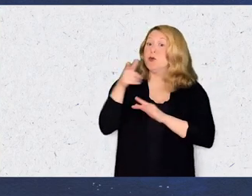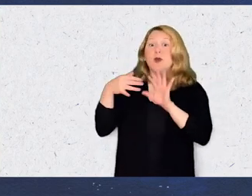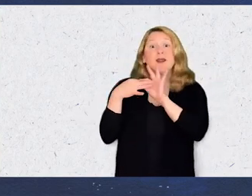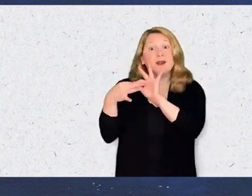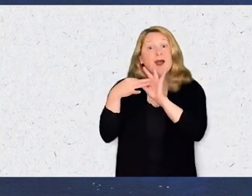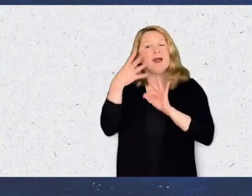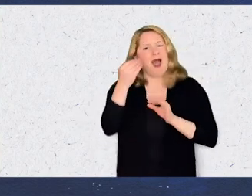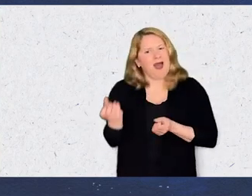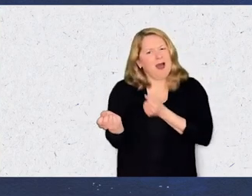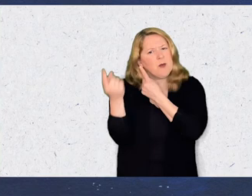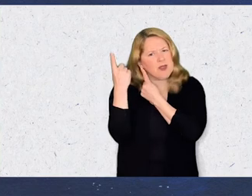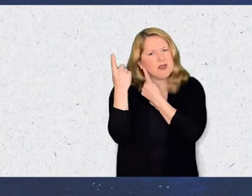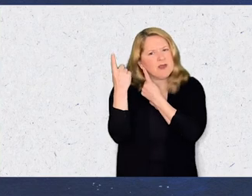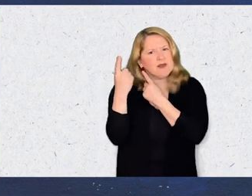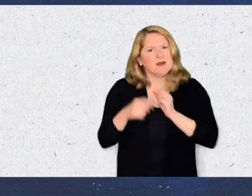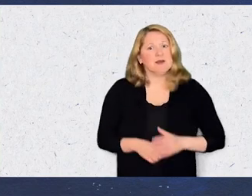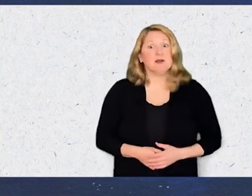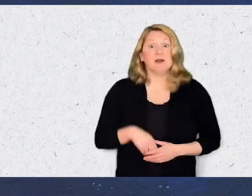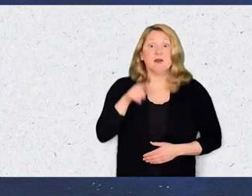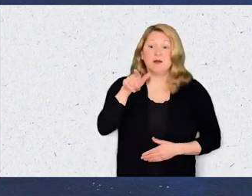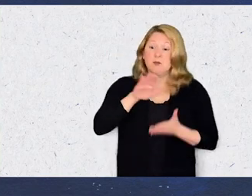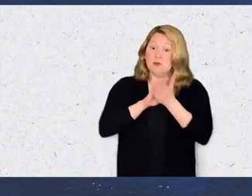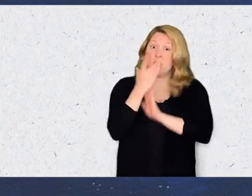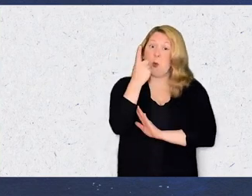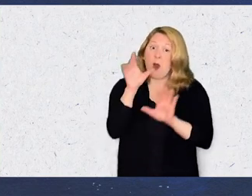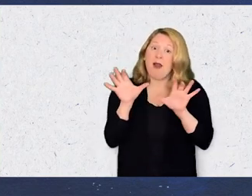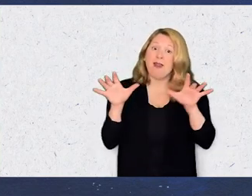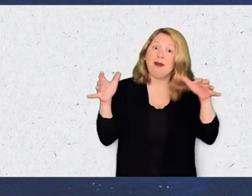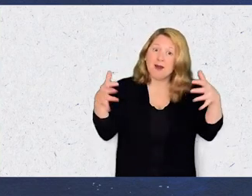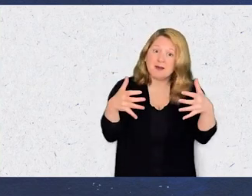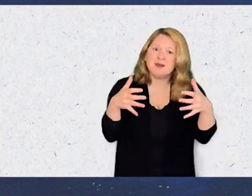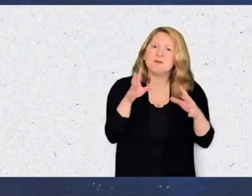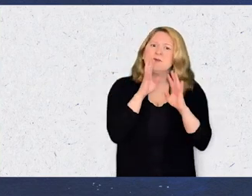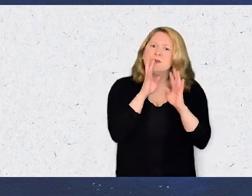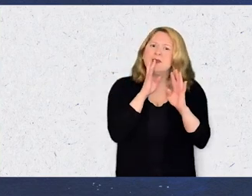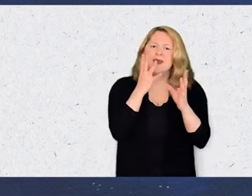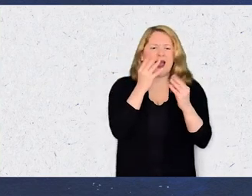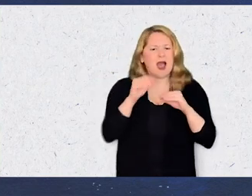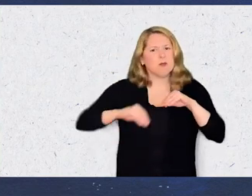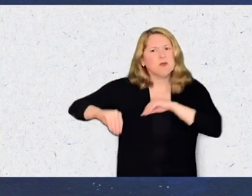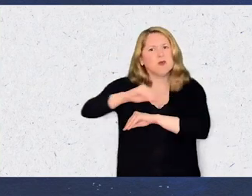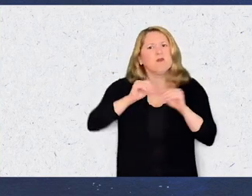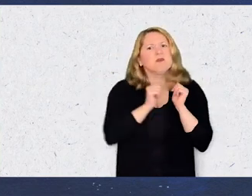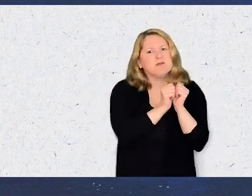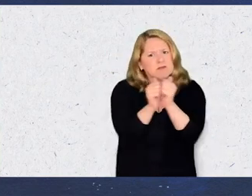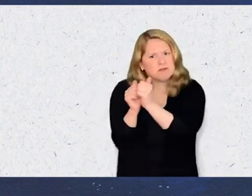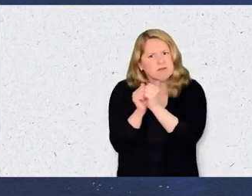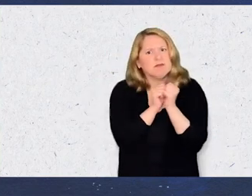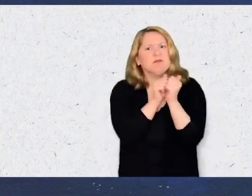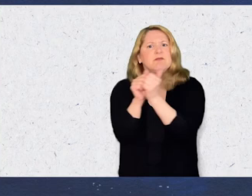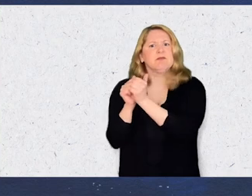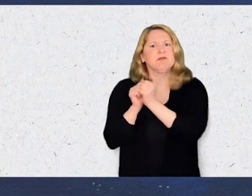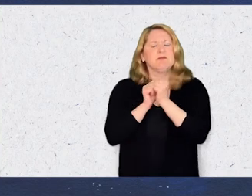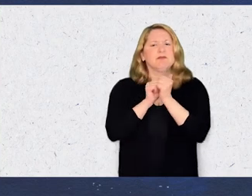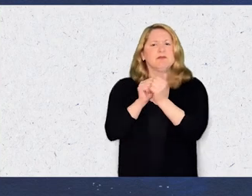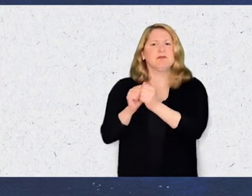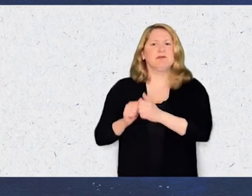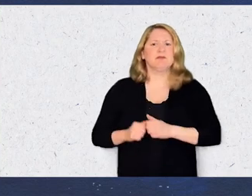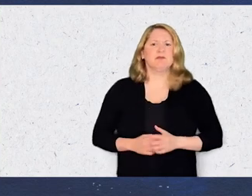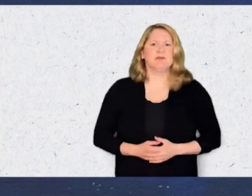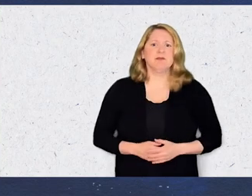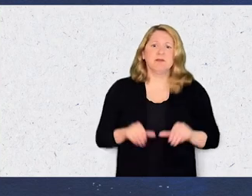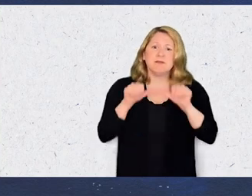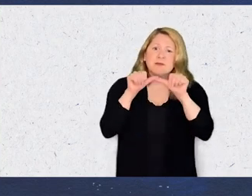through connection and empathy, we can become one collective that speaks and moves for all.